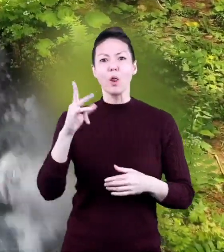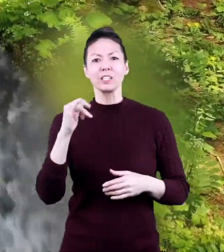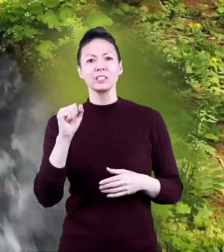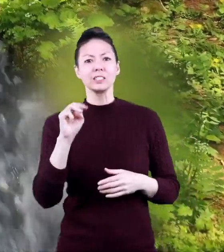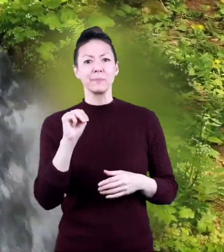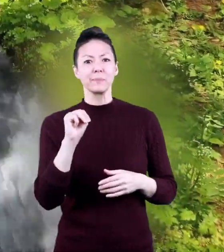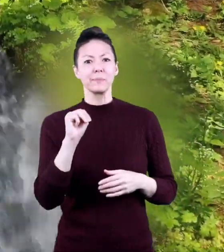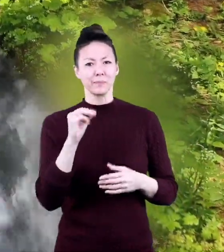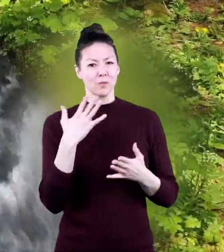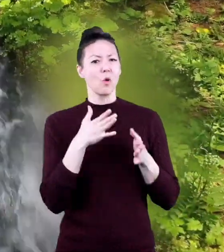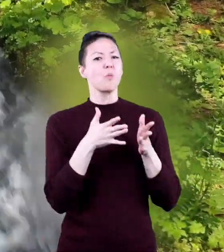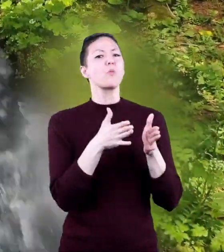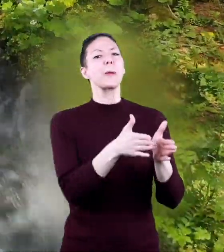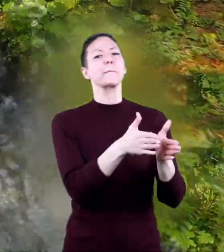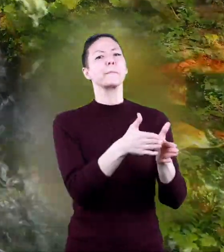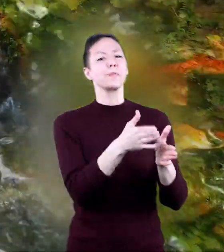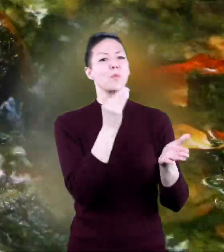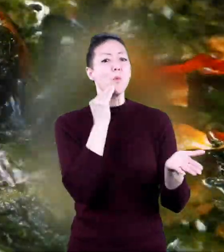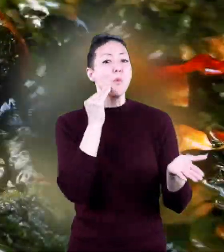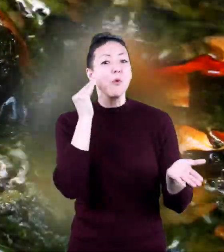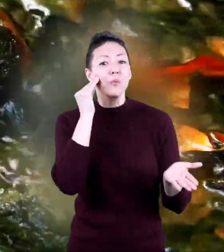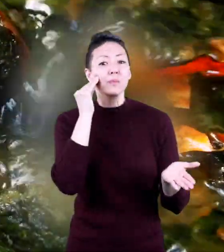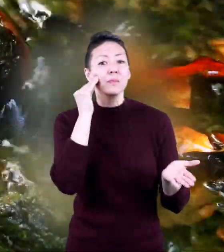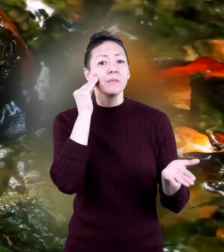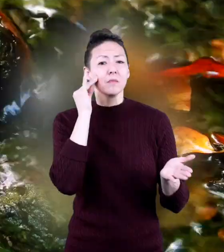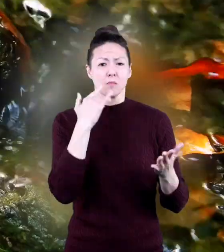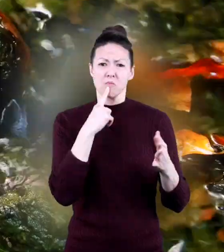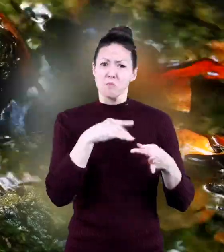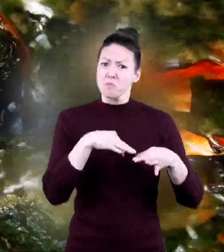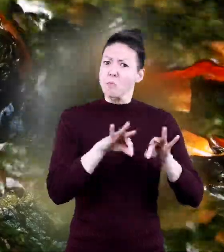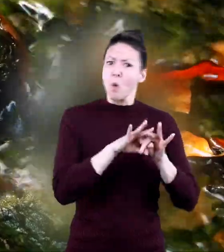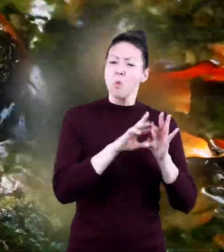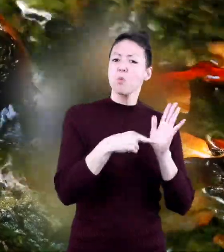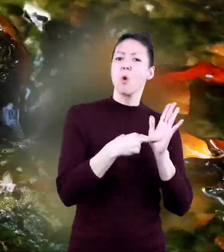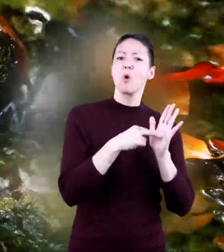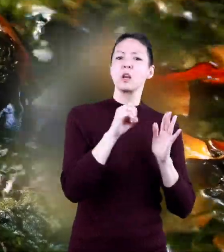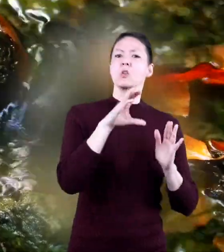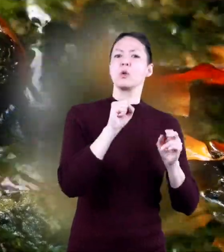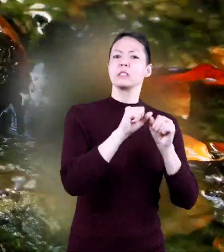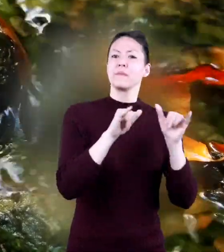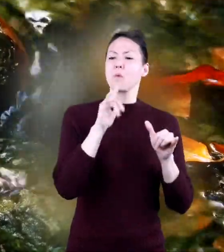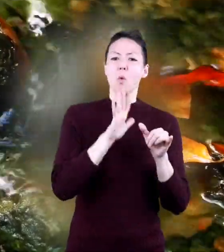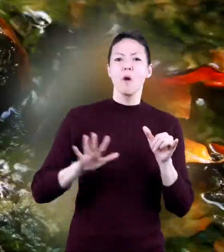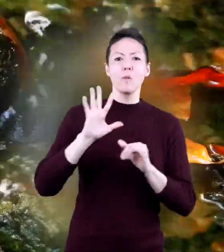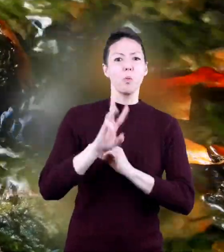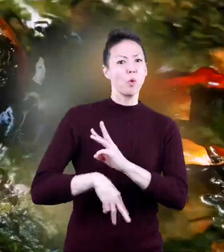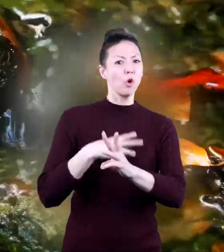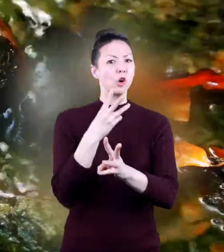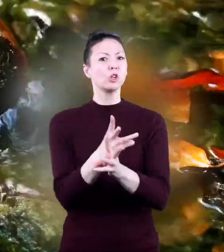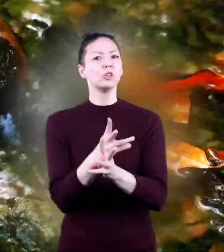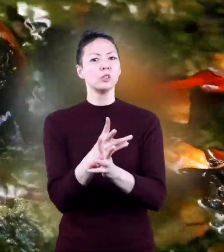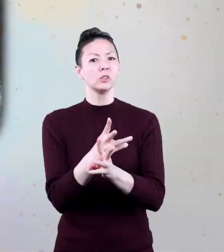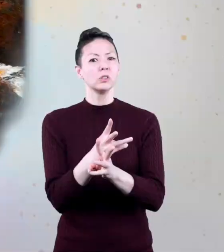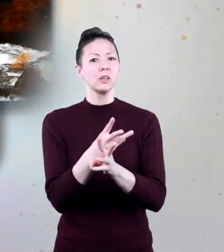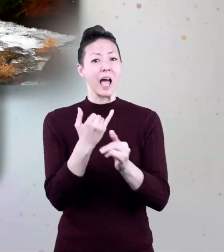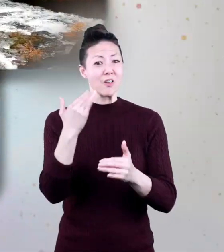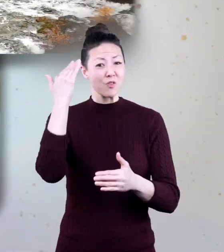organisms call a stream their home and all play an important role in ecosystems around the world